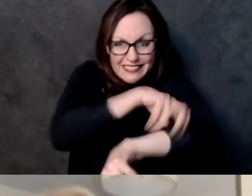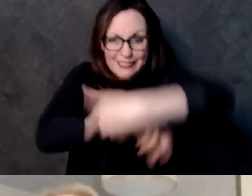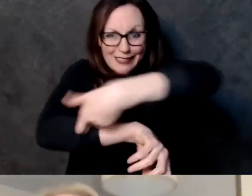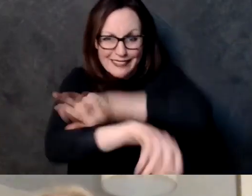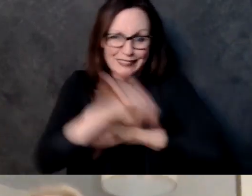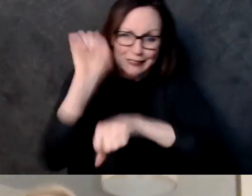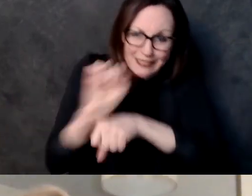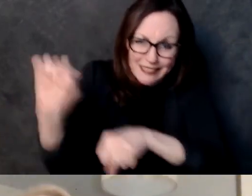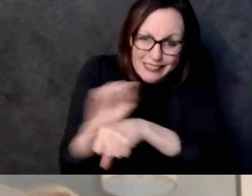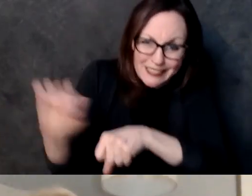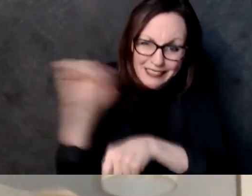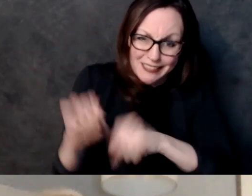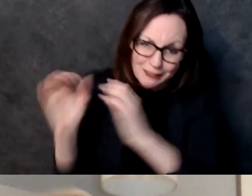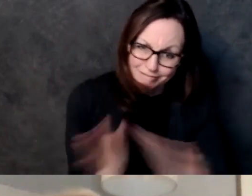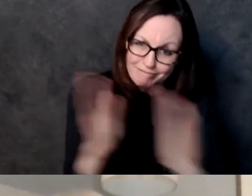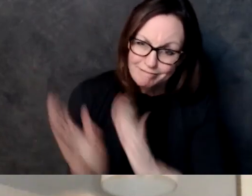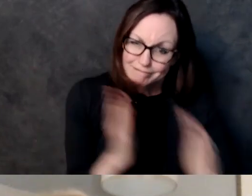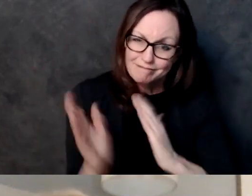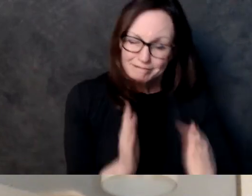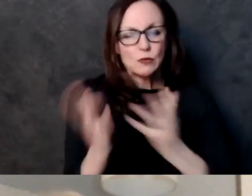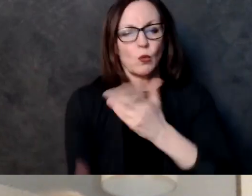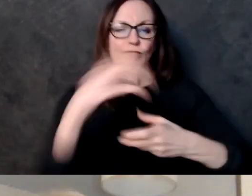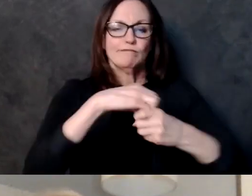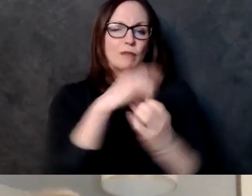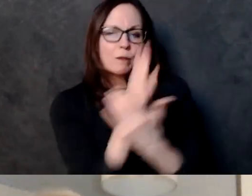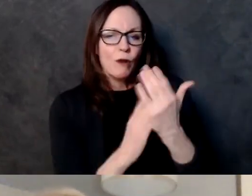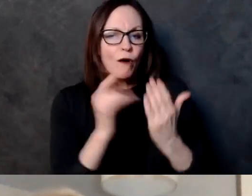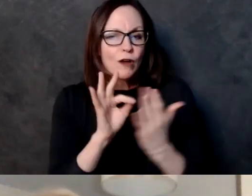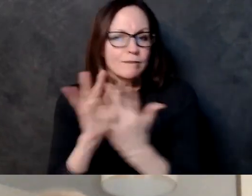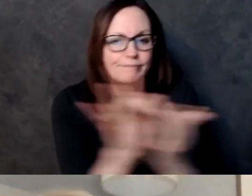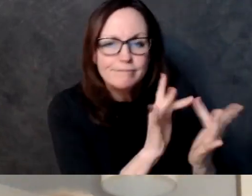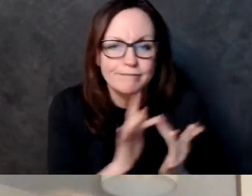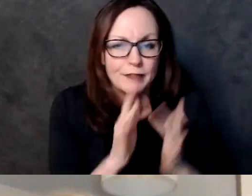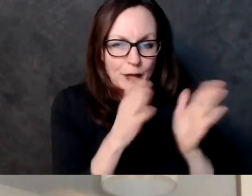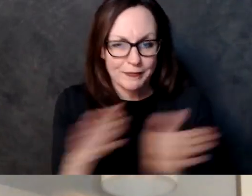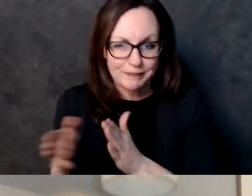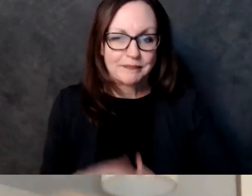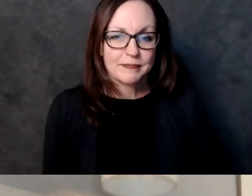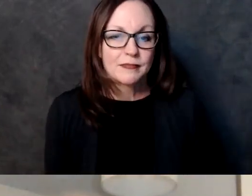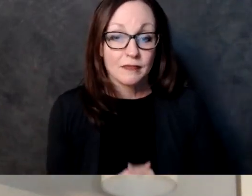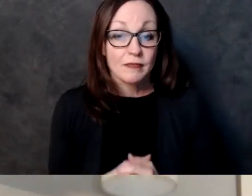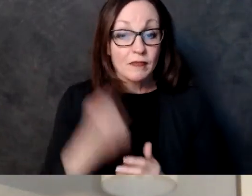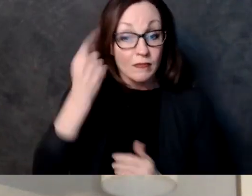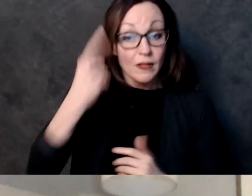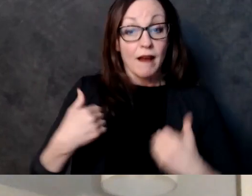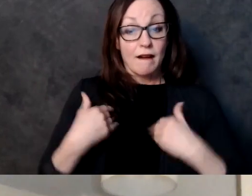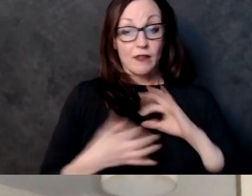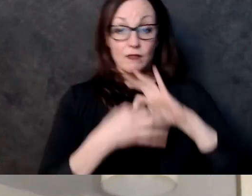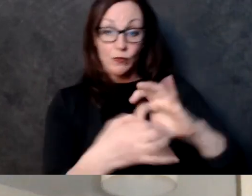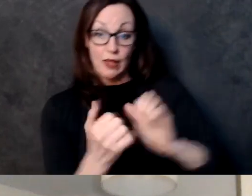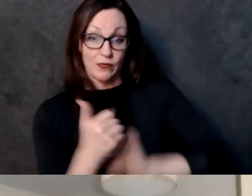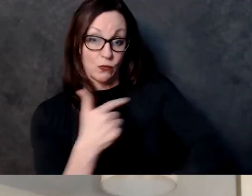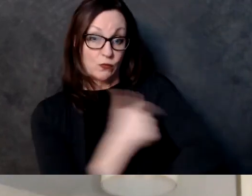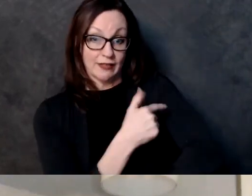currently not a statewide portal to register to be vaccinated in wisconsin but literally today uh local health departments including